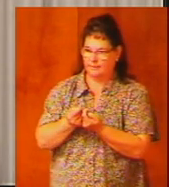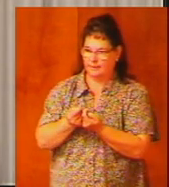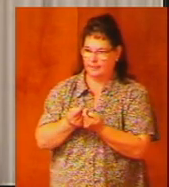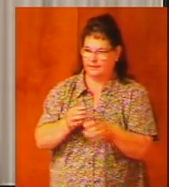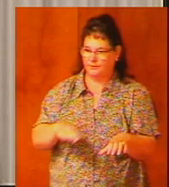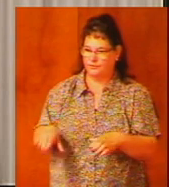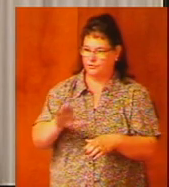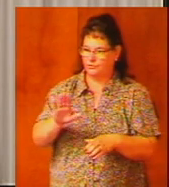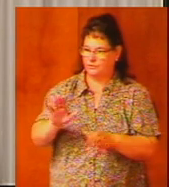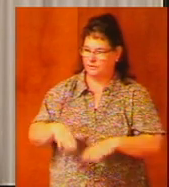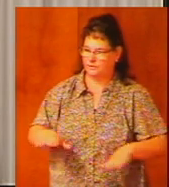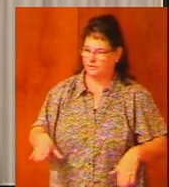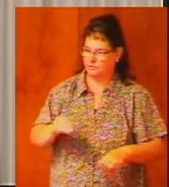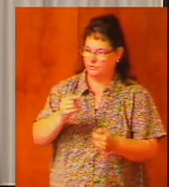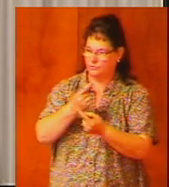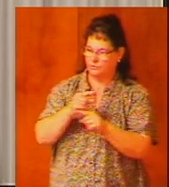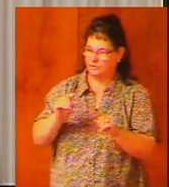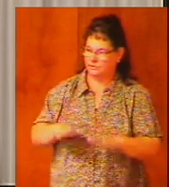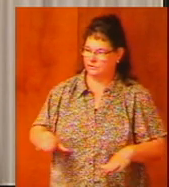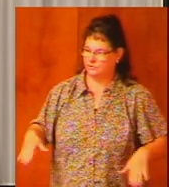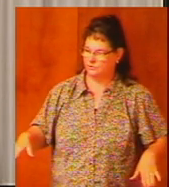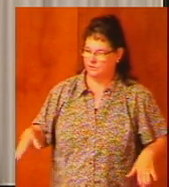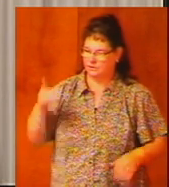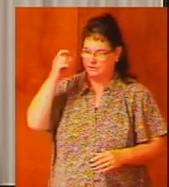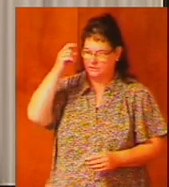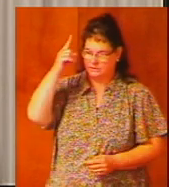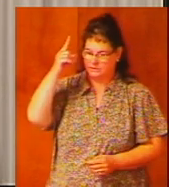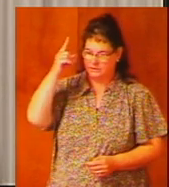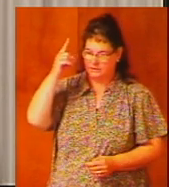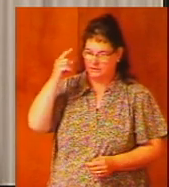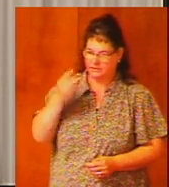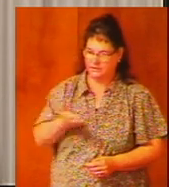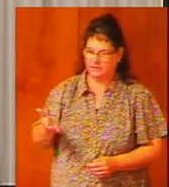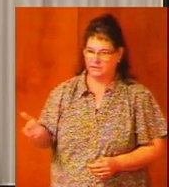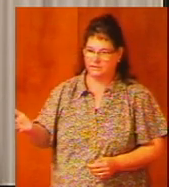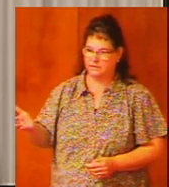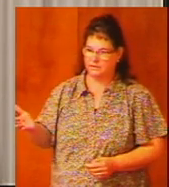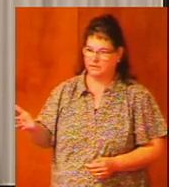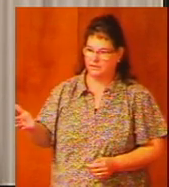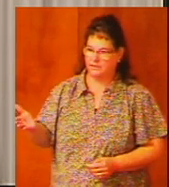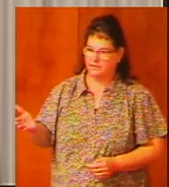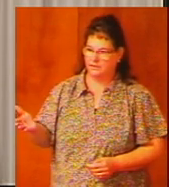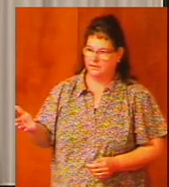do your kids and your grandkids understand those things